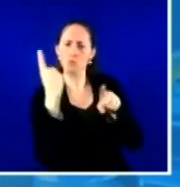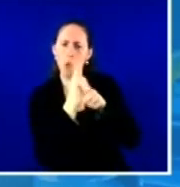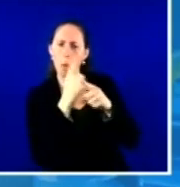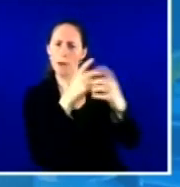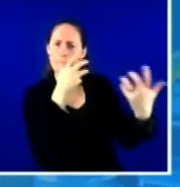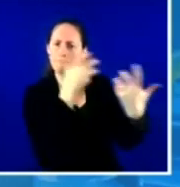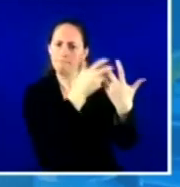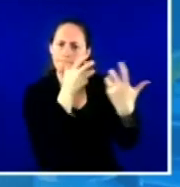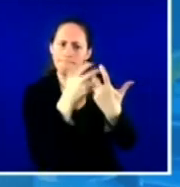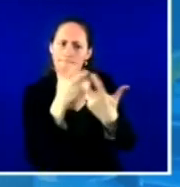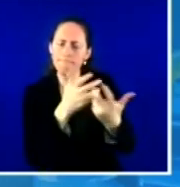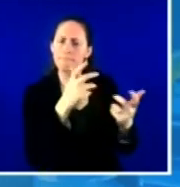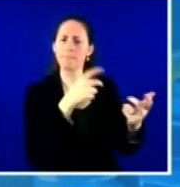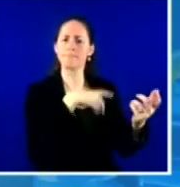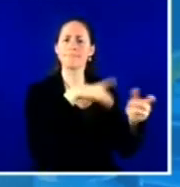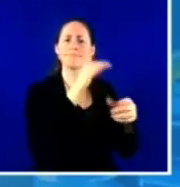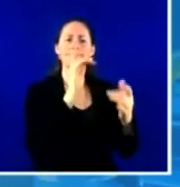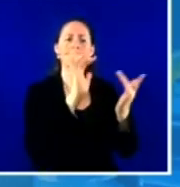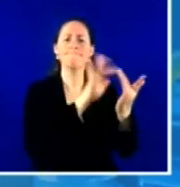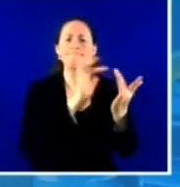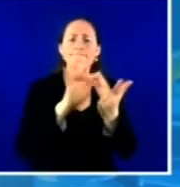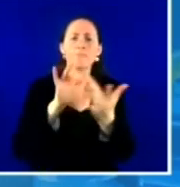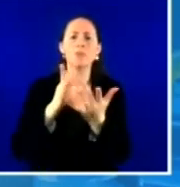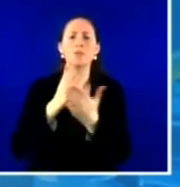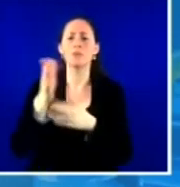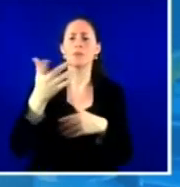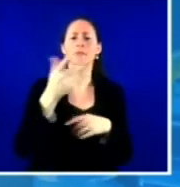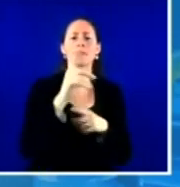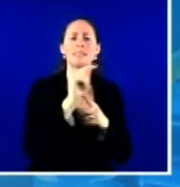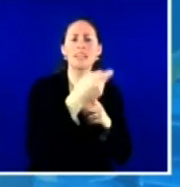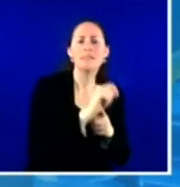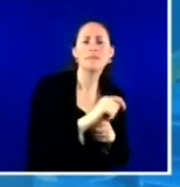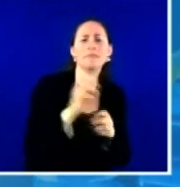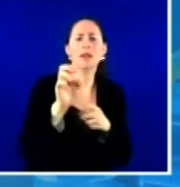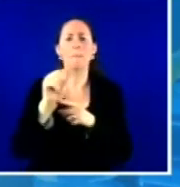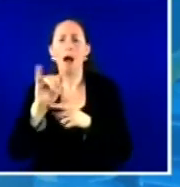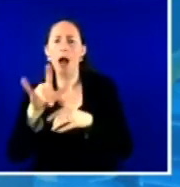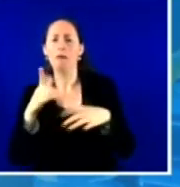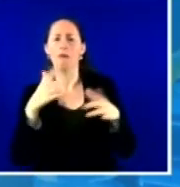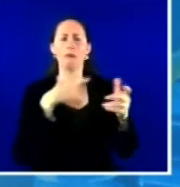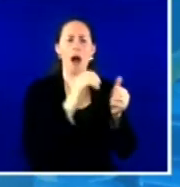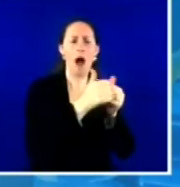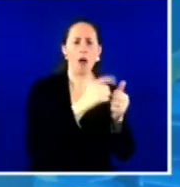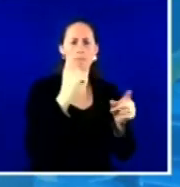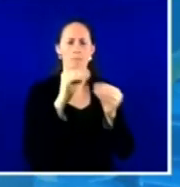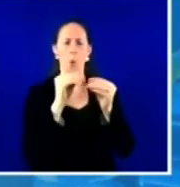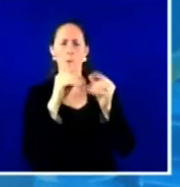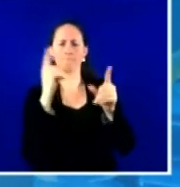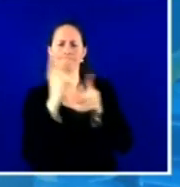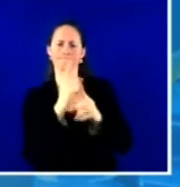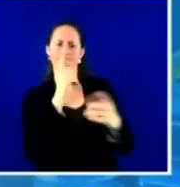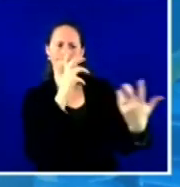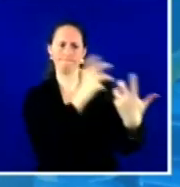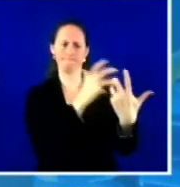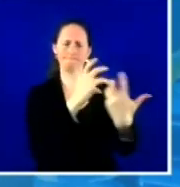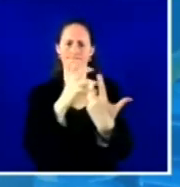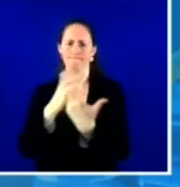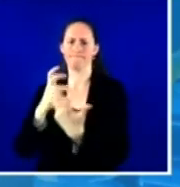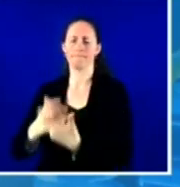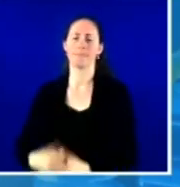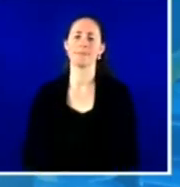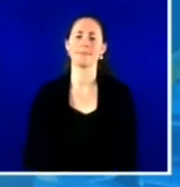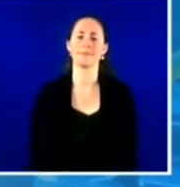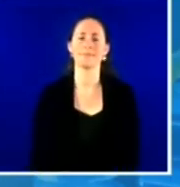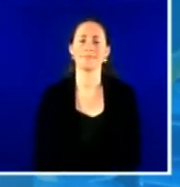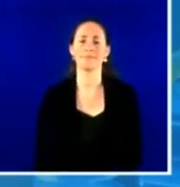You know, messages are tailored to individuals and populations and use a variety of messengers, including our providers,